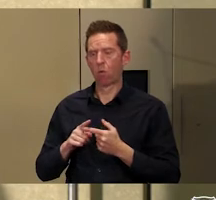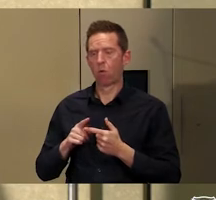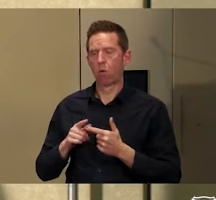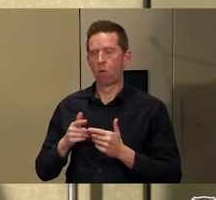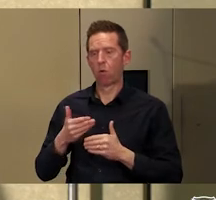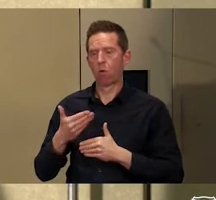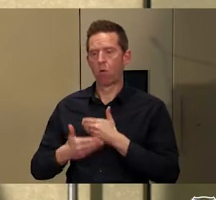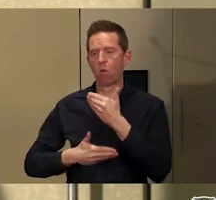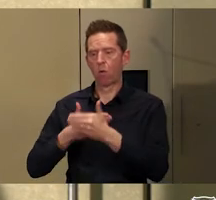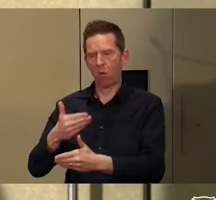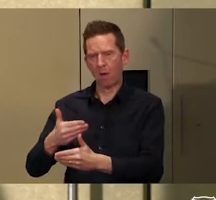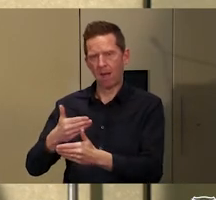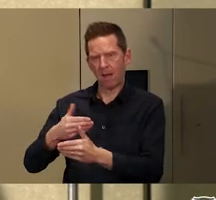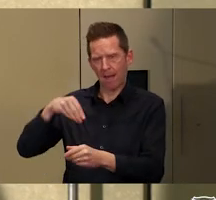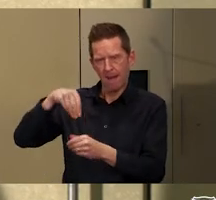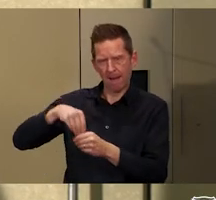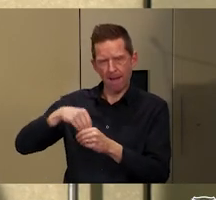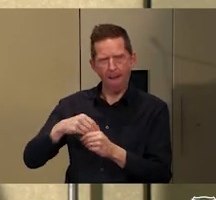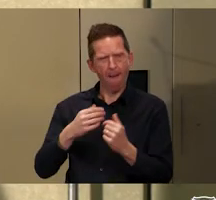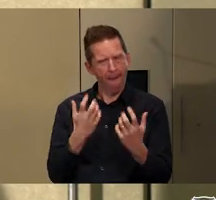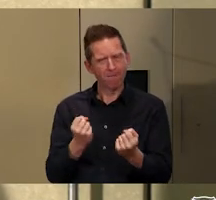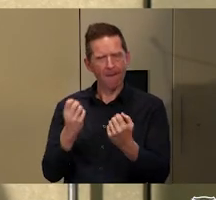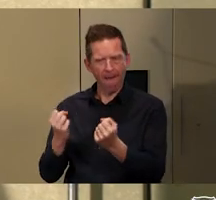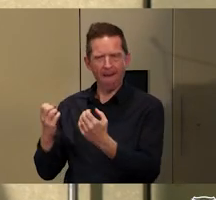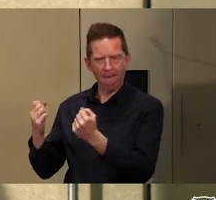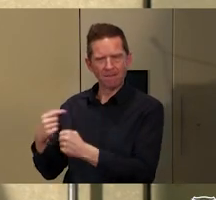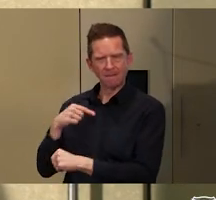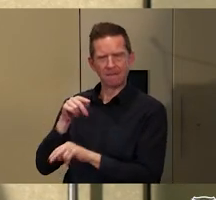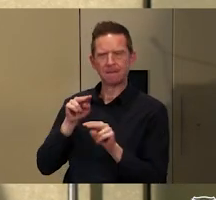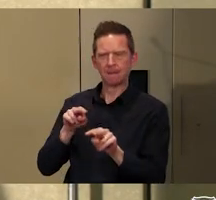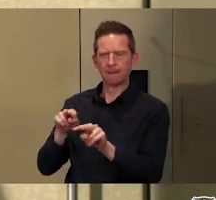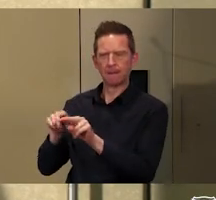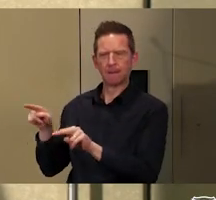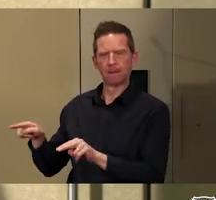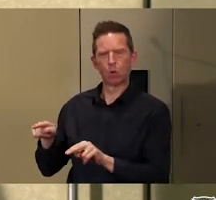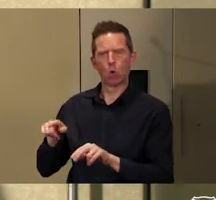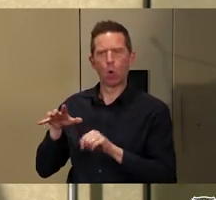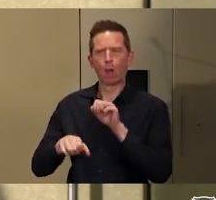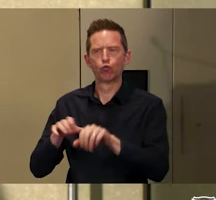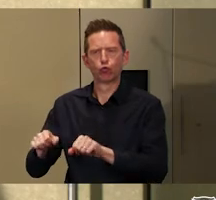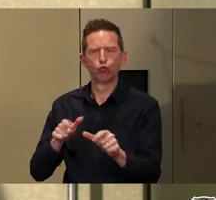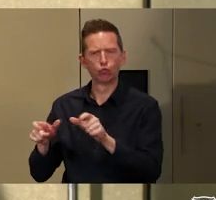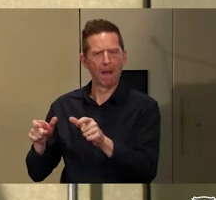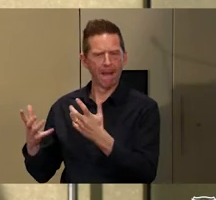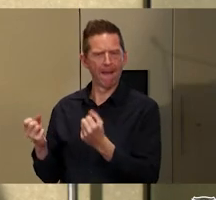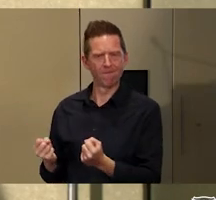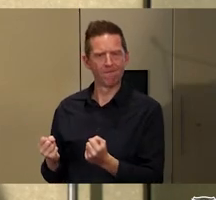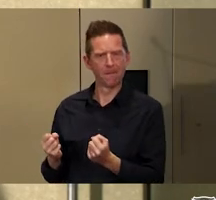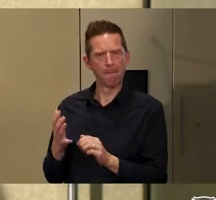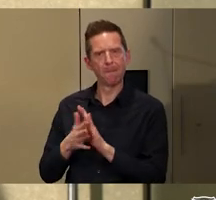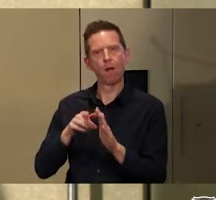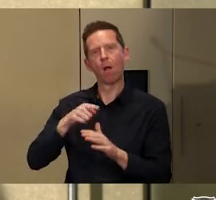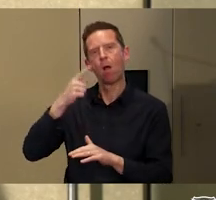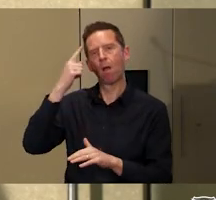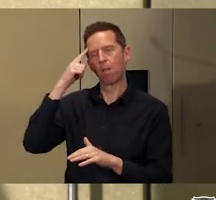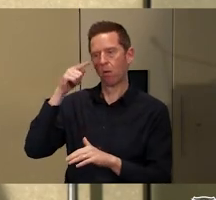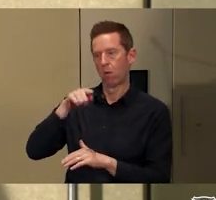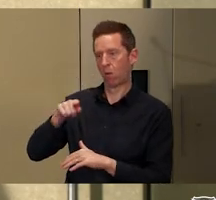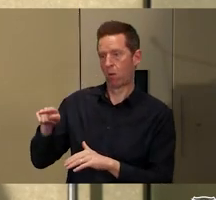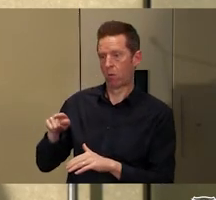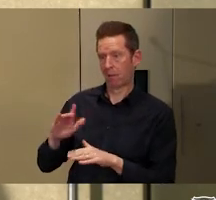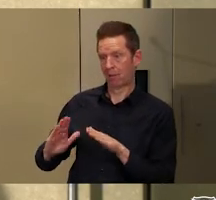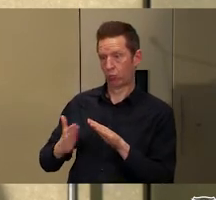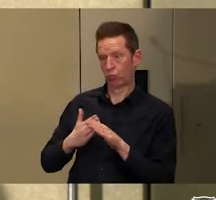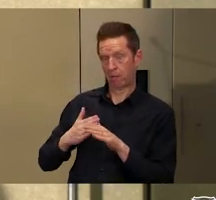internal colonisation, whereby the expectation is that Indigenous people will leave their country